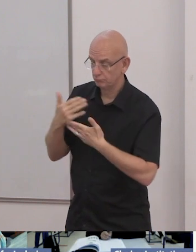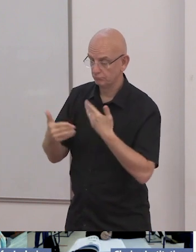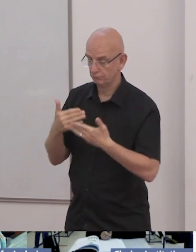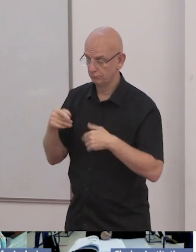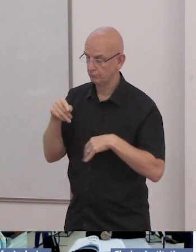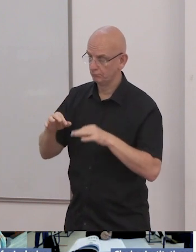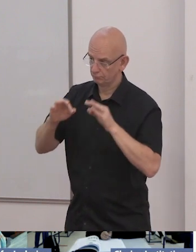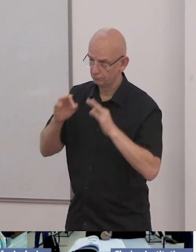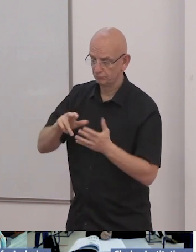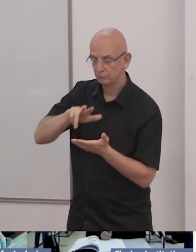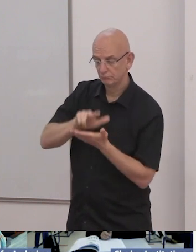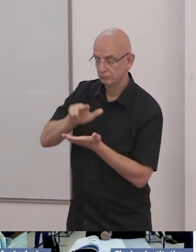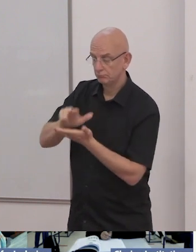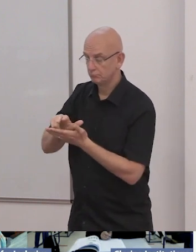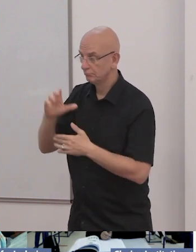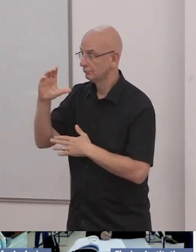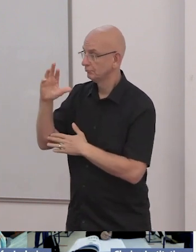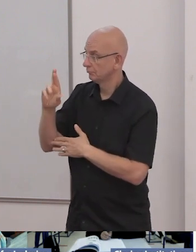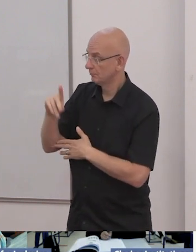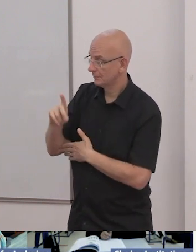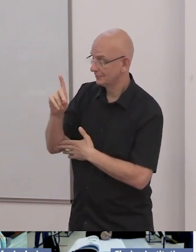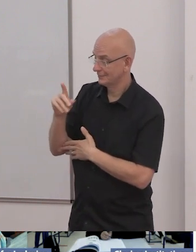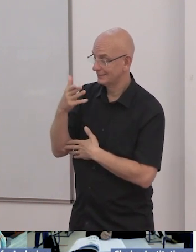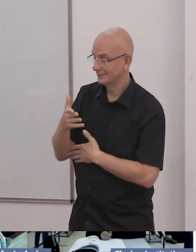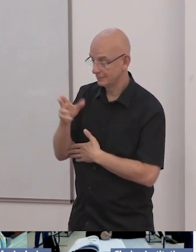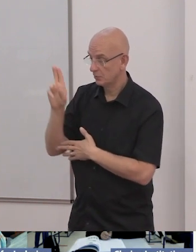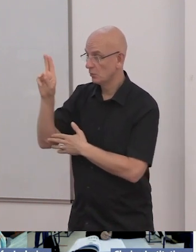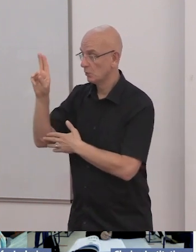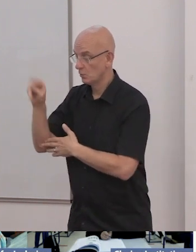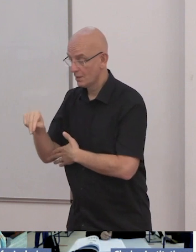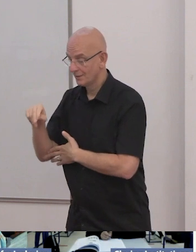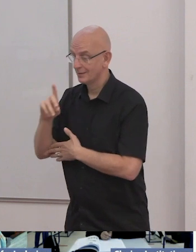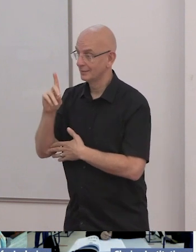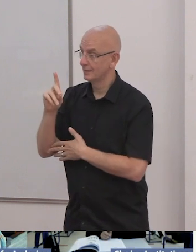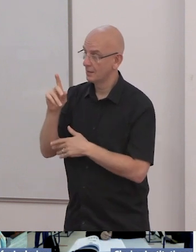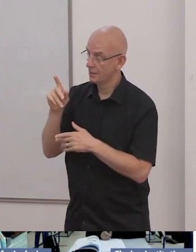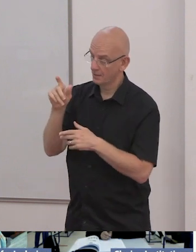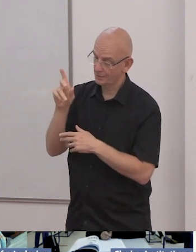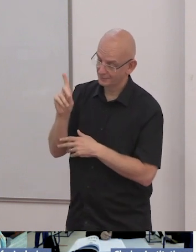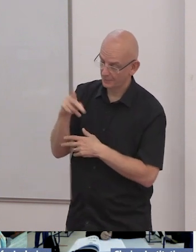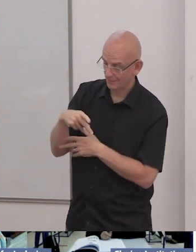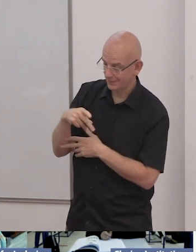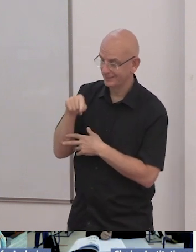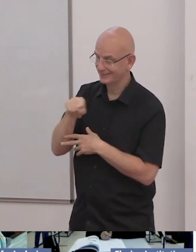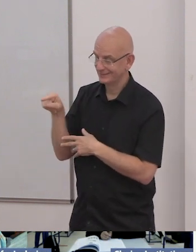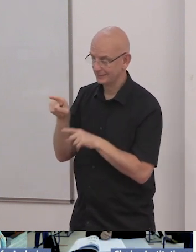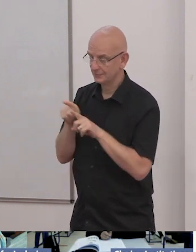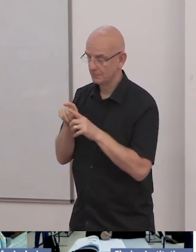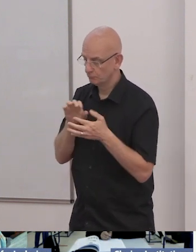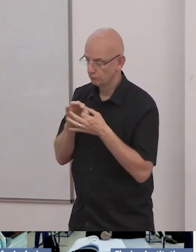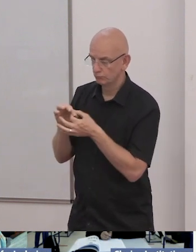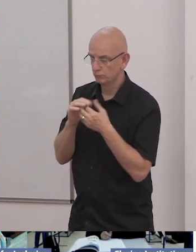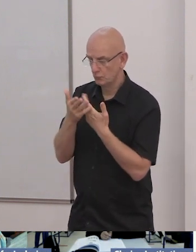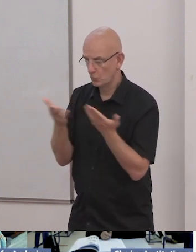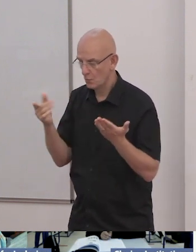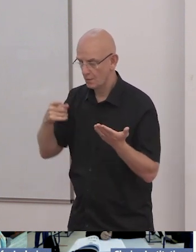Disabilities, with other like-minded partners from the CRPD movement. Our